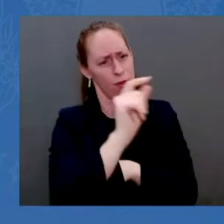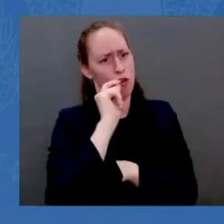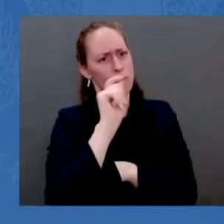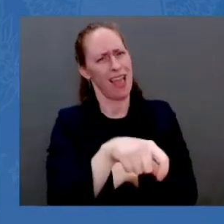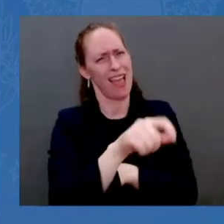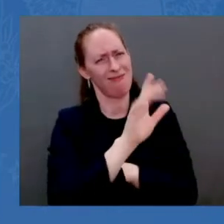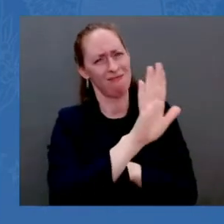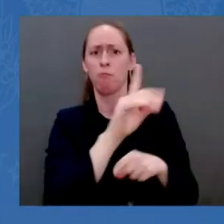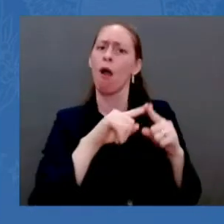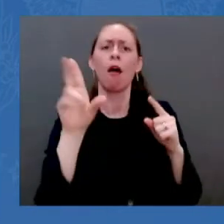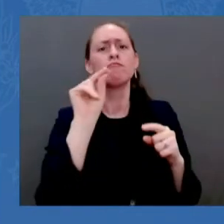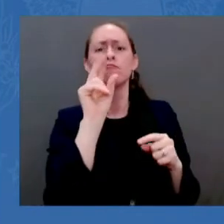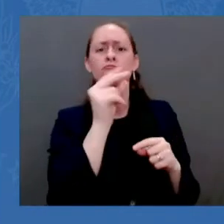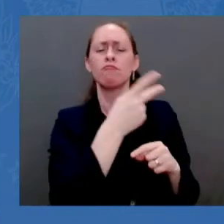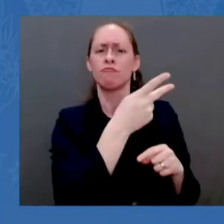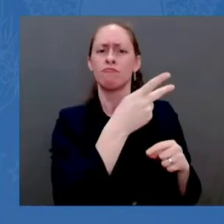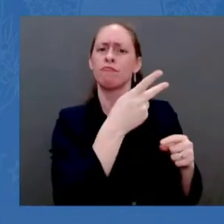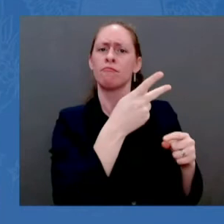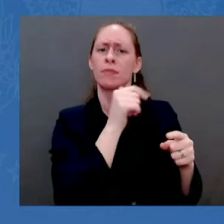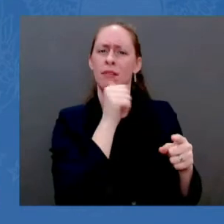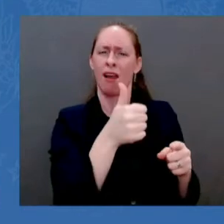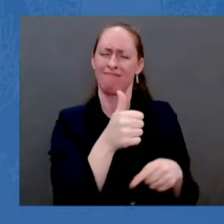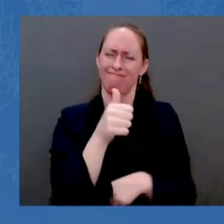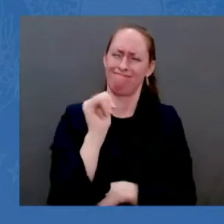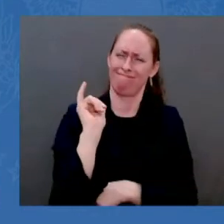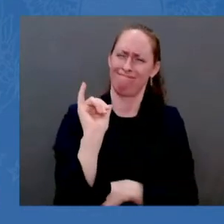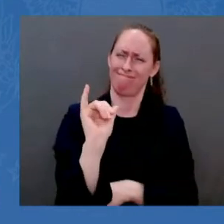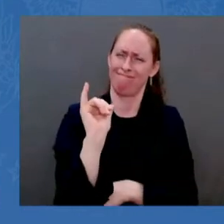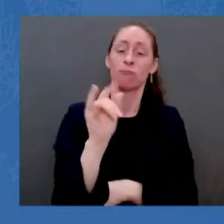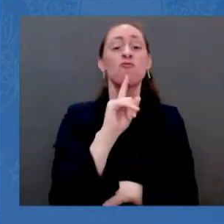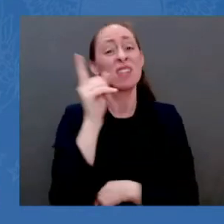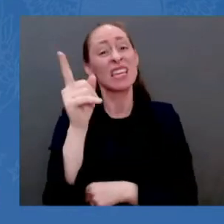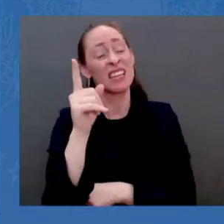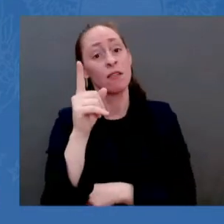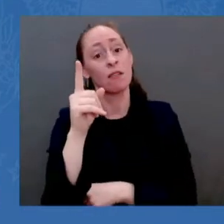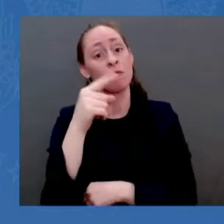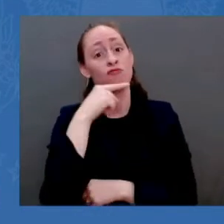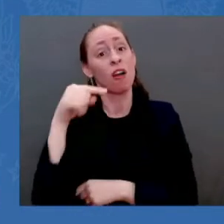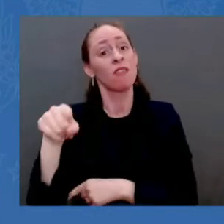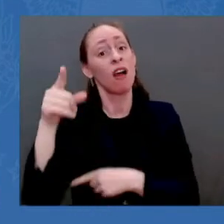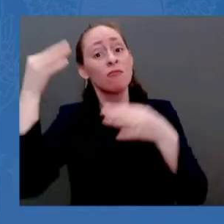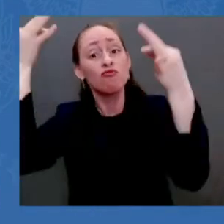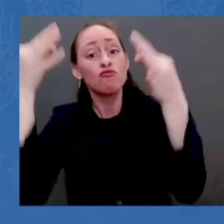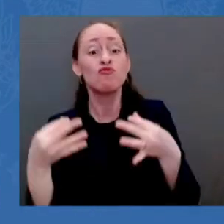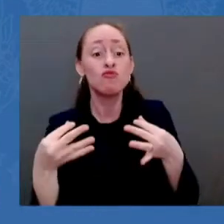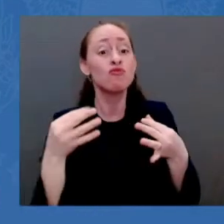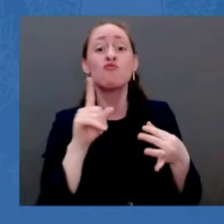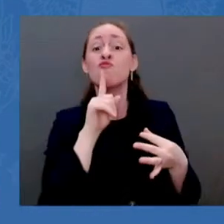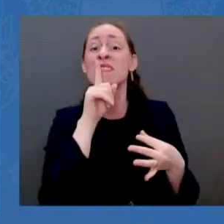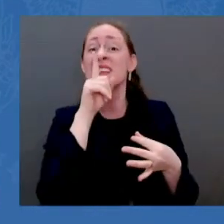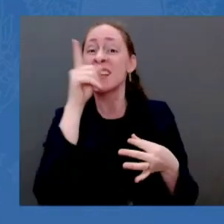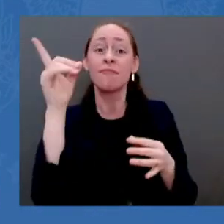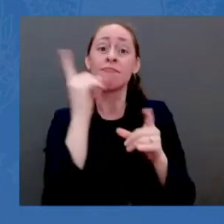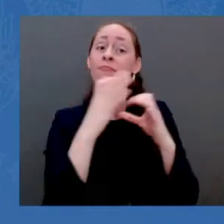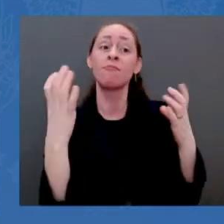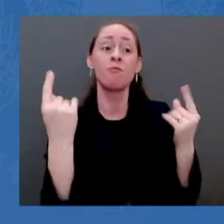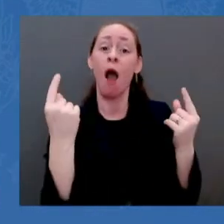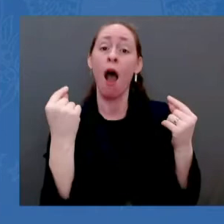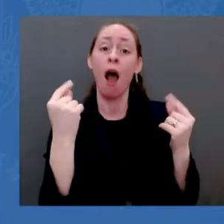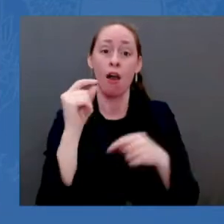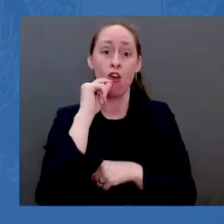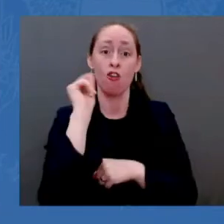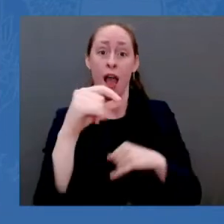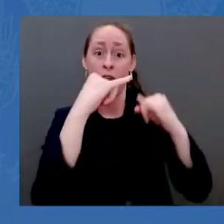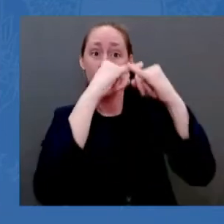a big chunk of Ukraine. Last night, Putin authorized Russian forces to deploy into the region these regions. Today, he